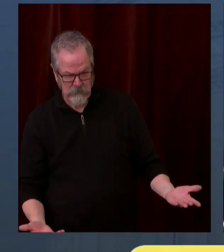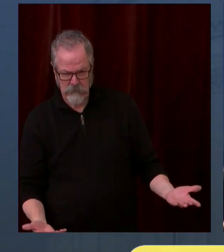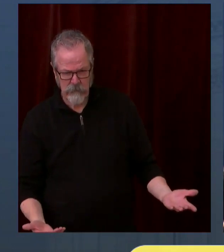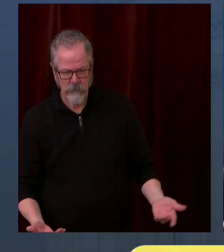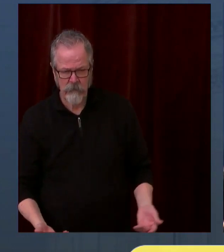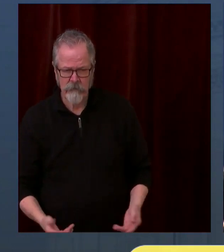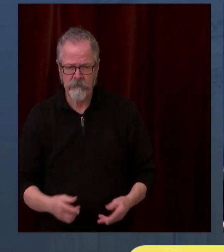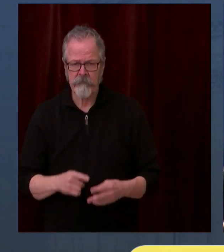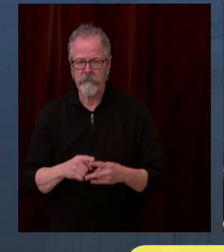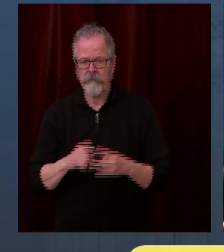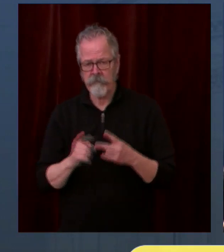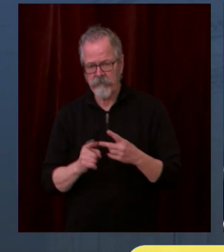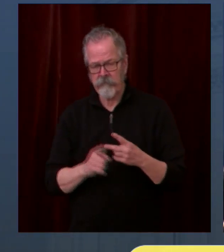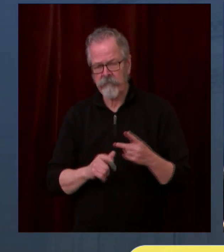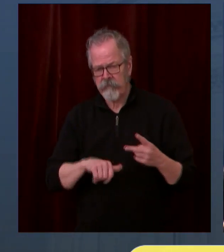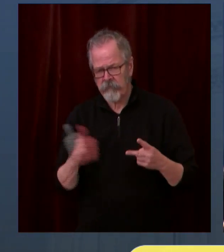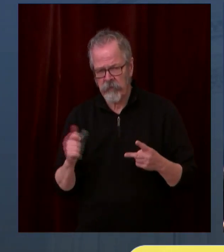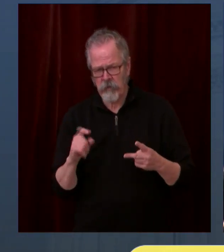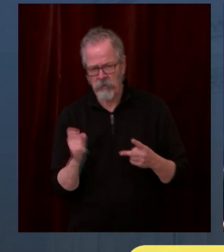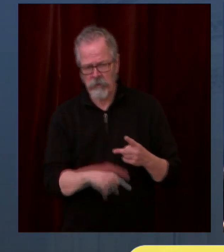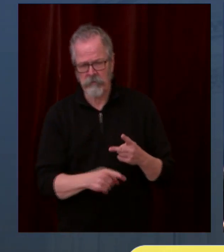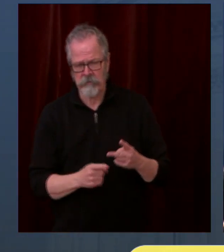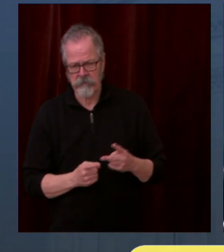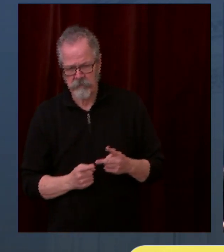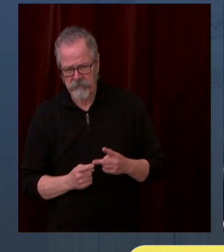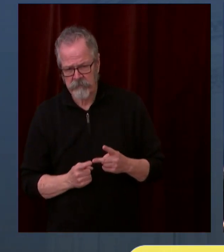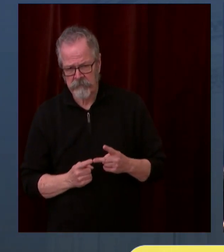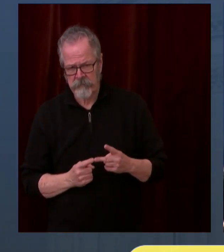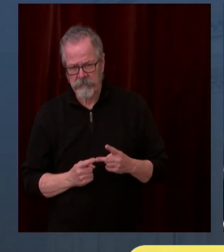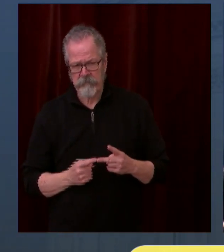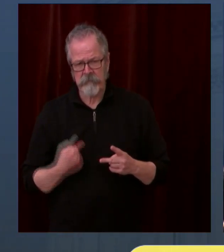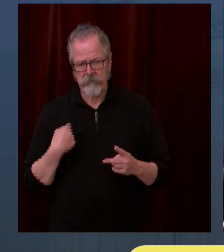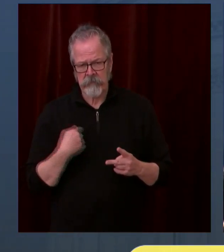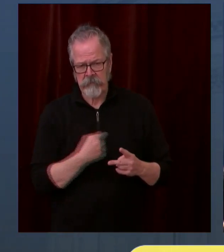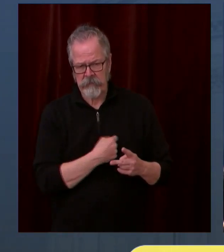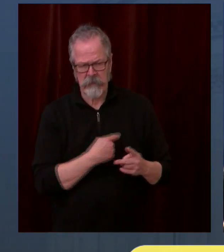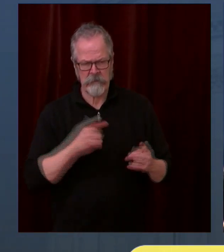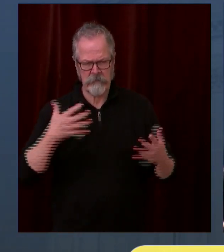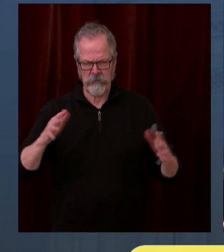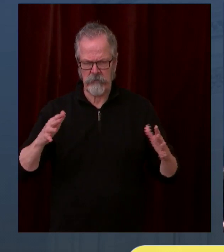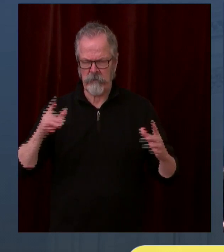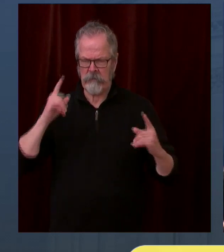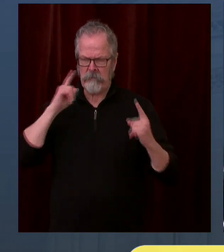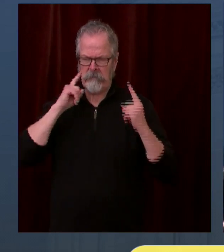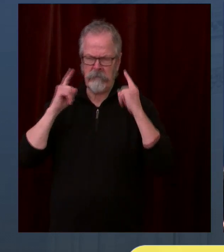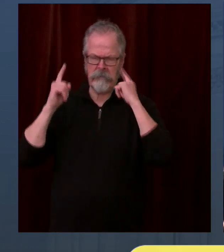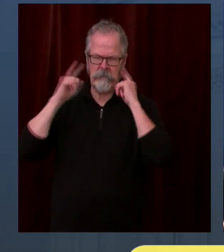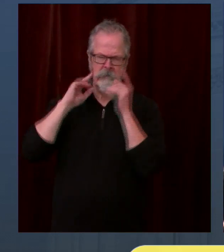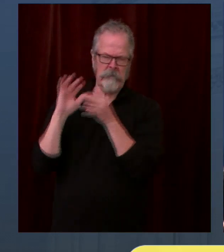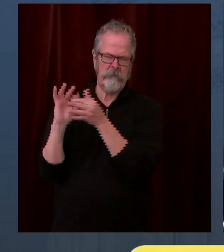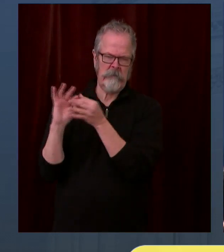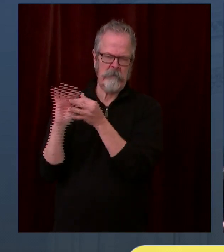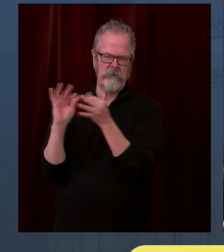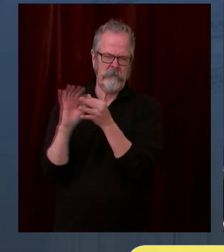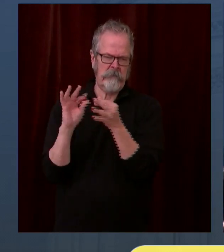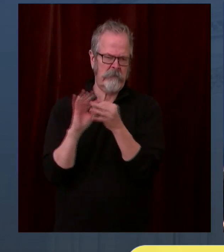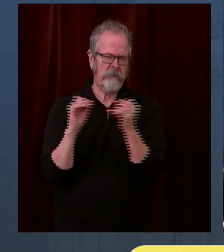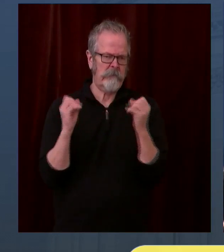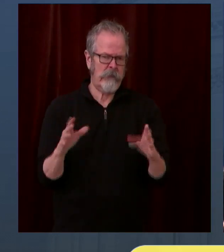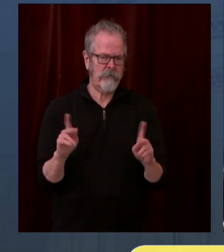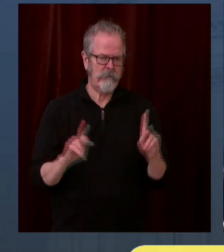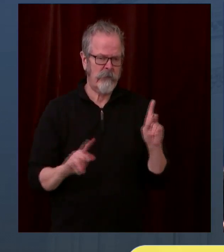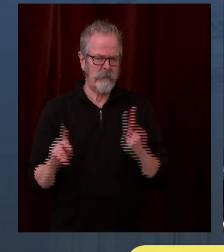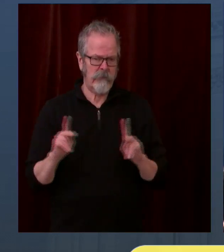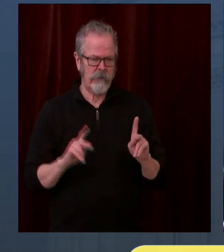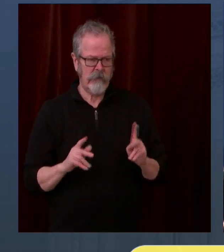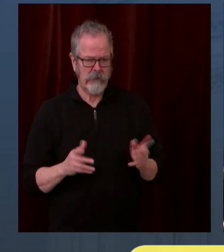a lot of people who are very confused about how exactly they can get the vaccine, they've